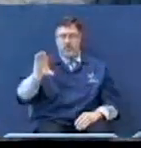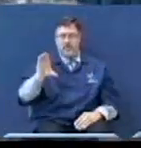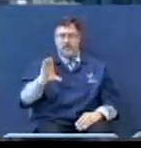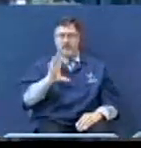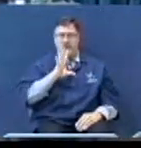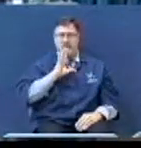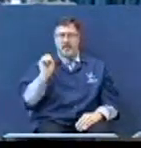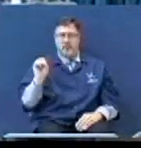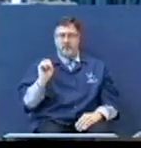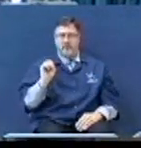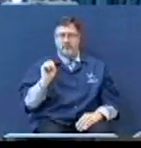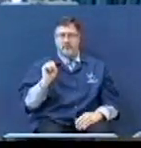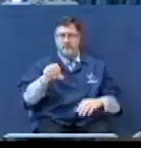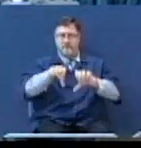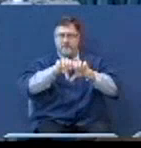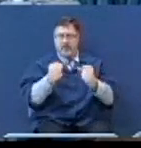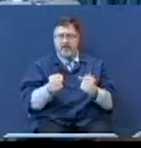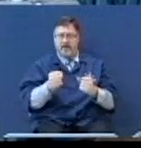criminals.